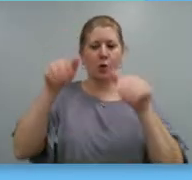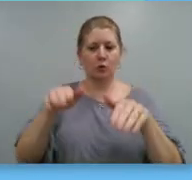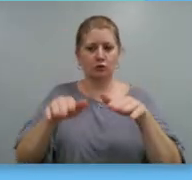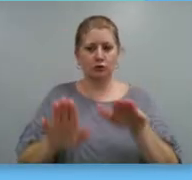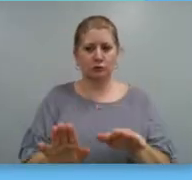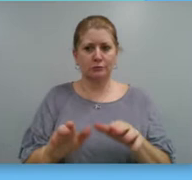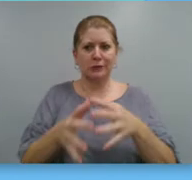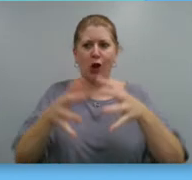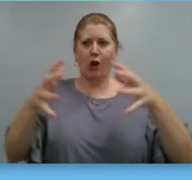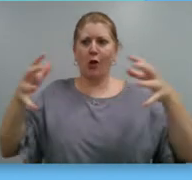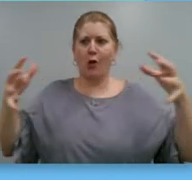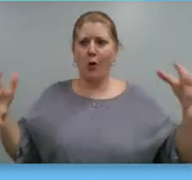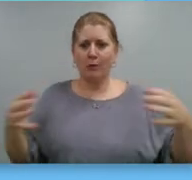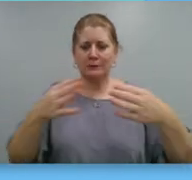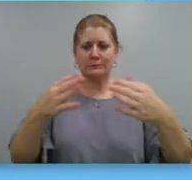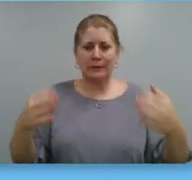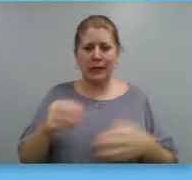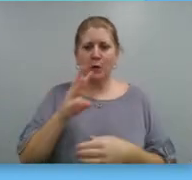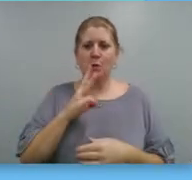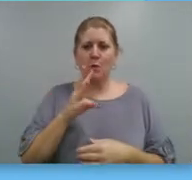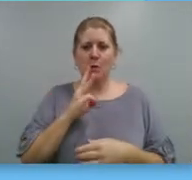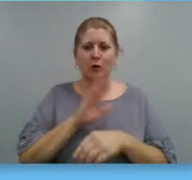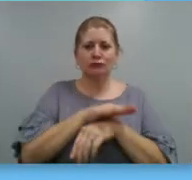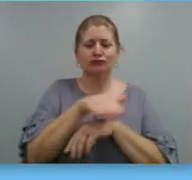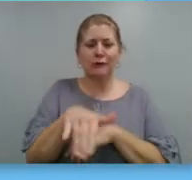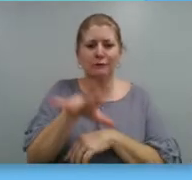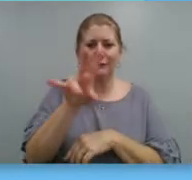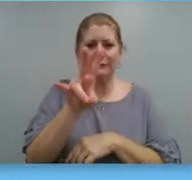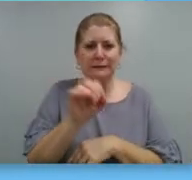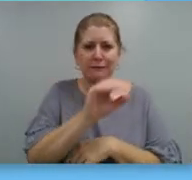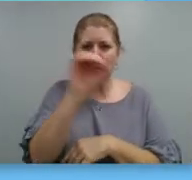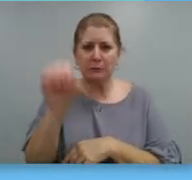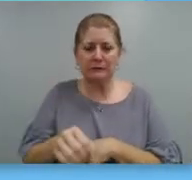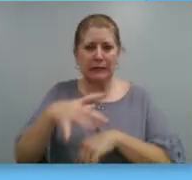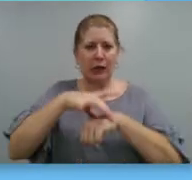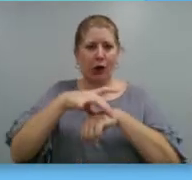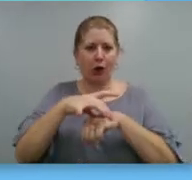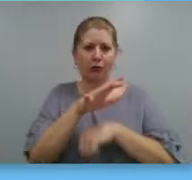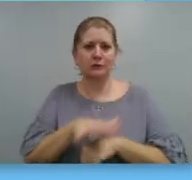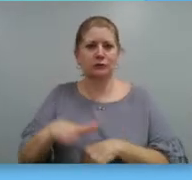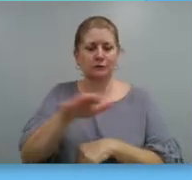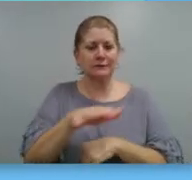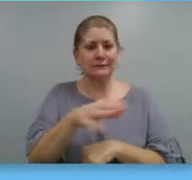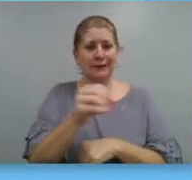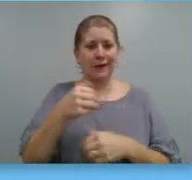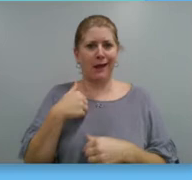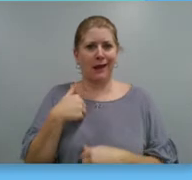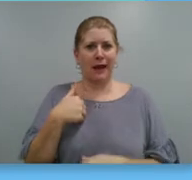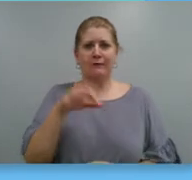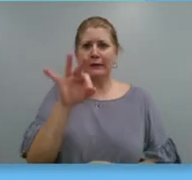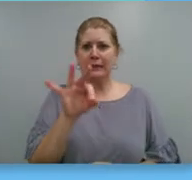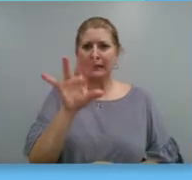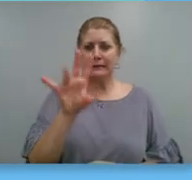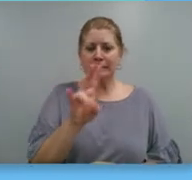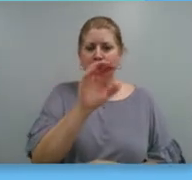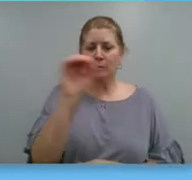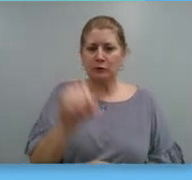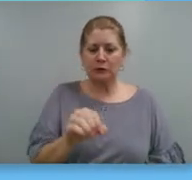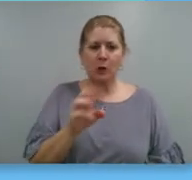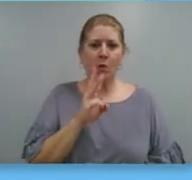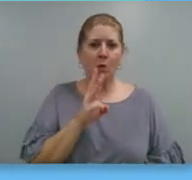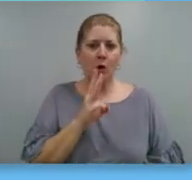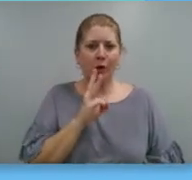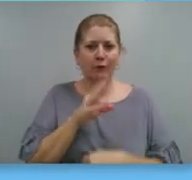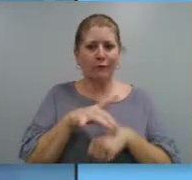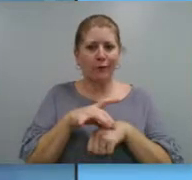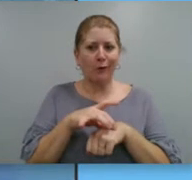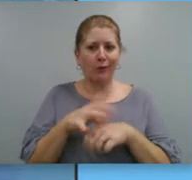are enormous bodies of salt water that cover 70% of the Earth's surface and contain 97% of the Earth's water.